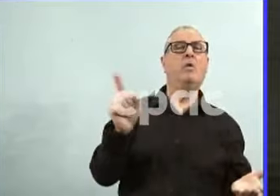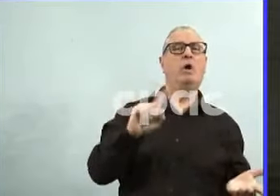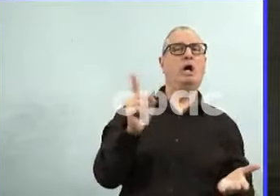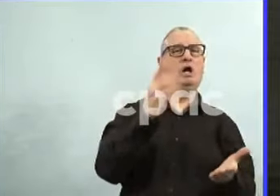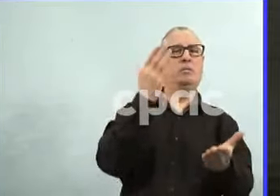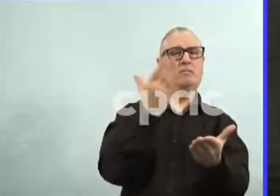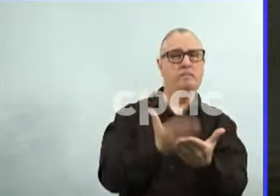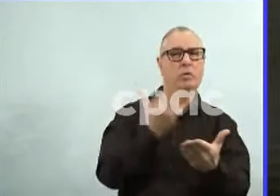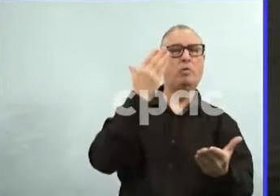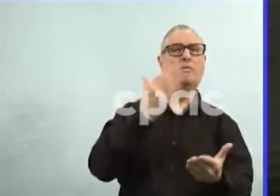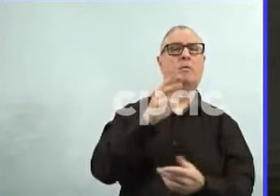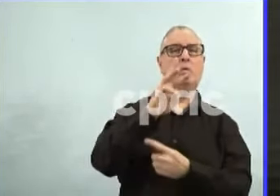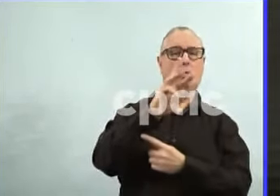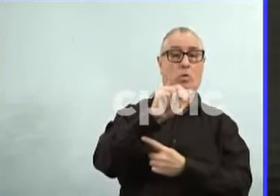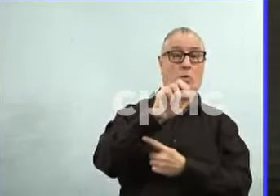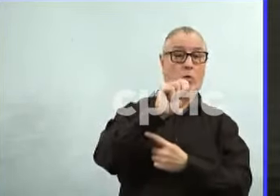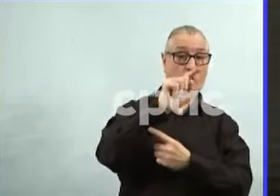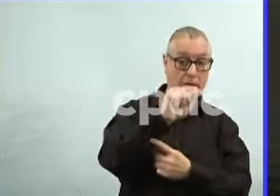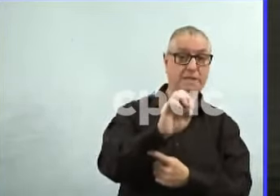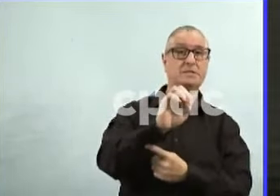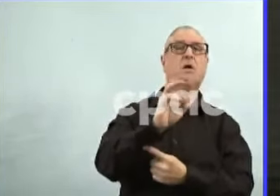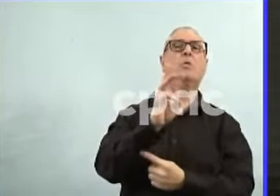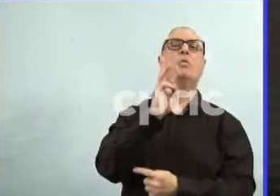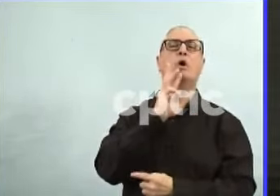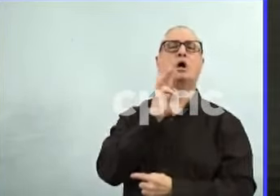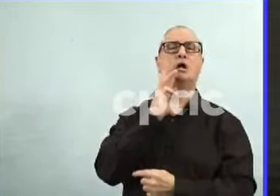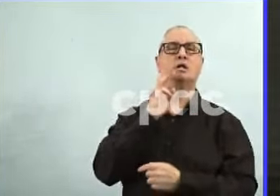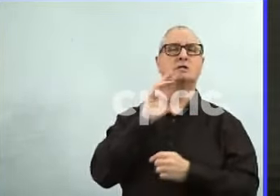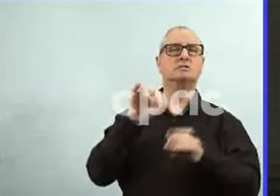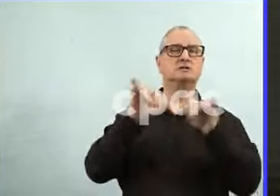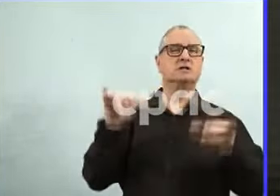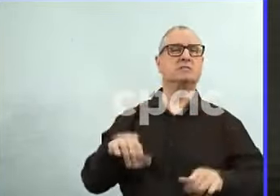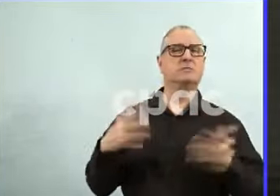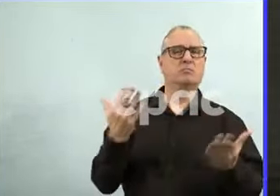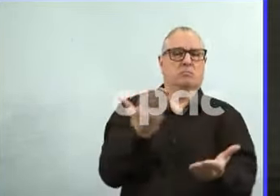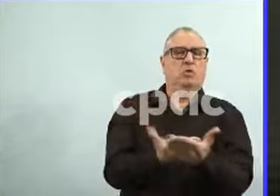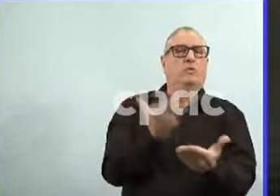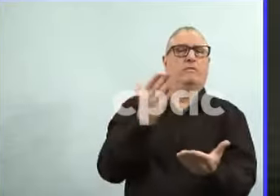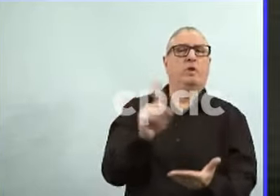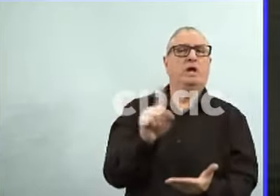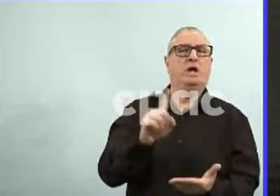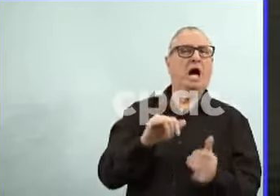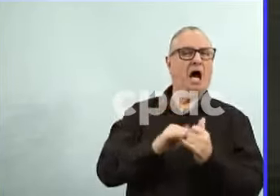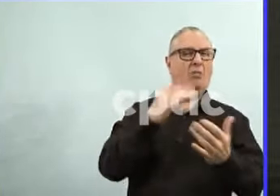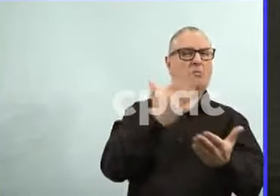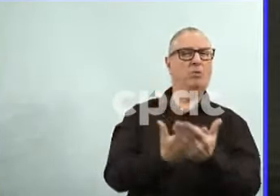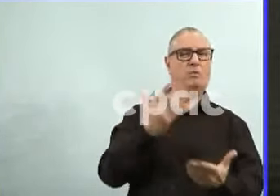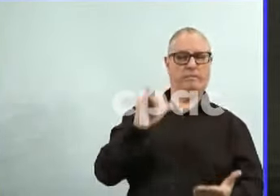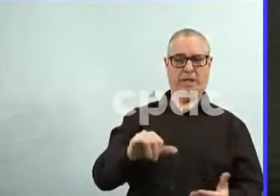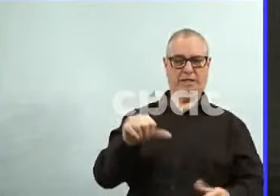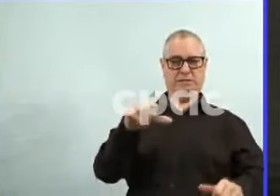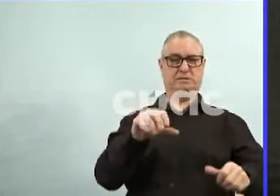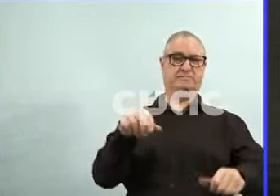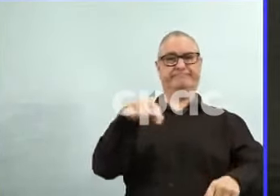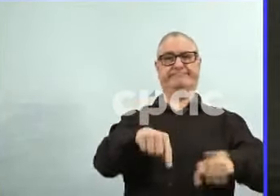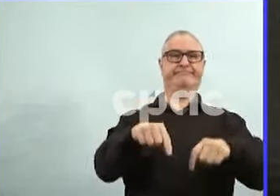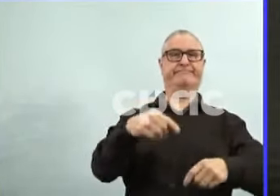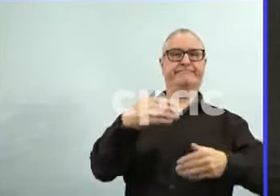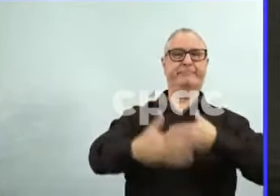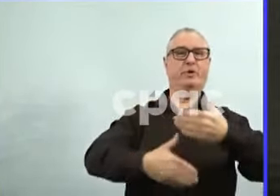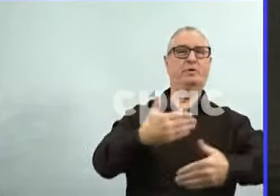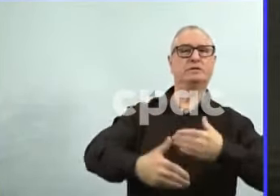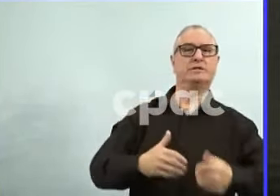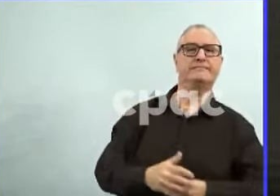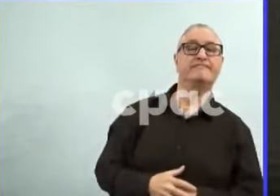that these decisions are backed by science and evidence? So we have lots of science and evidence and indicators pointing that we're heading in the right